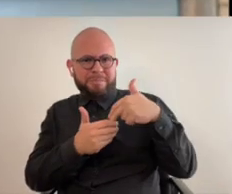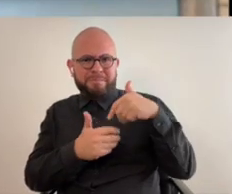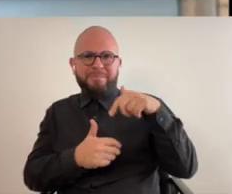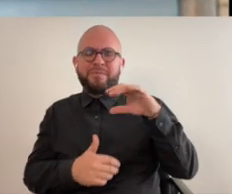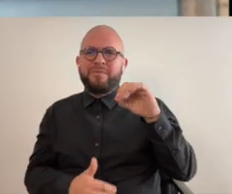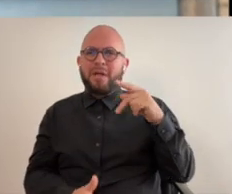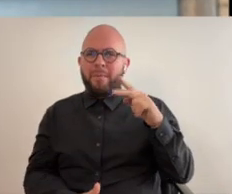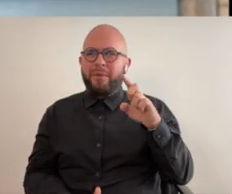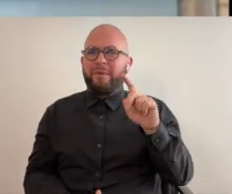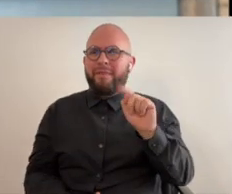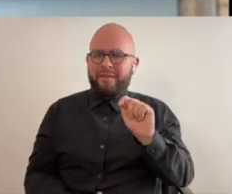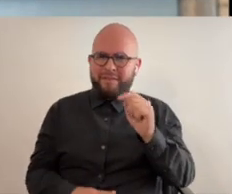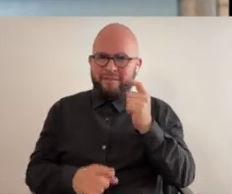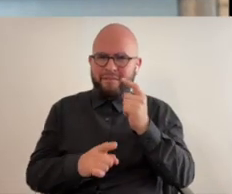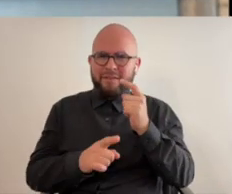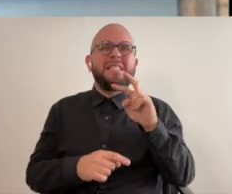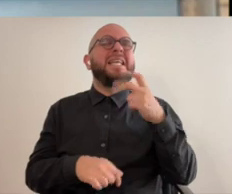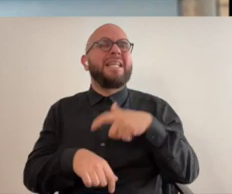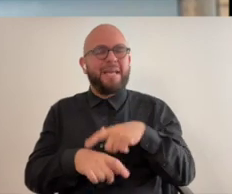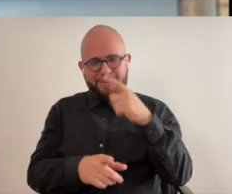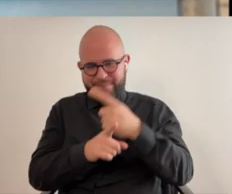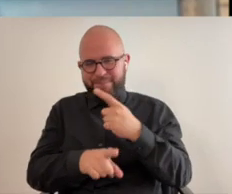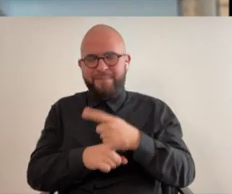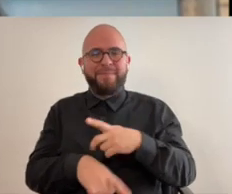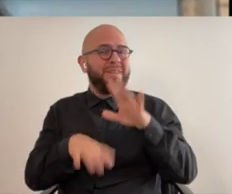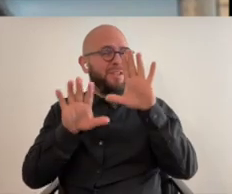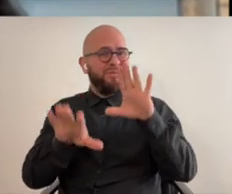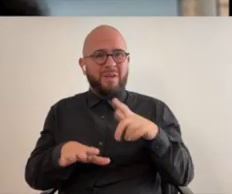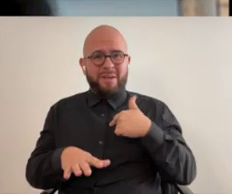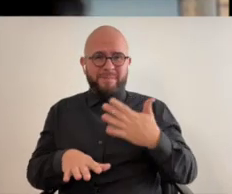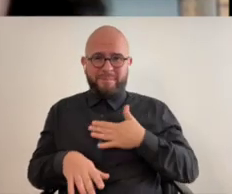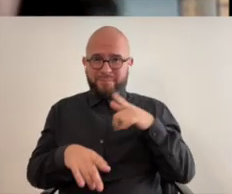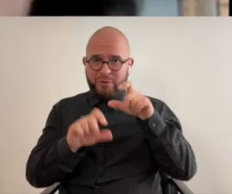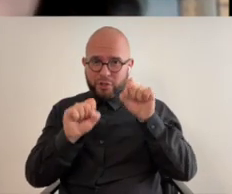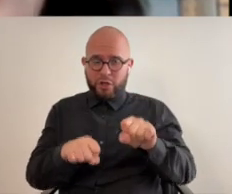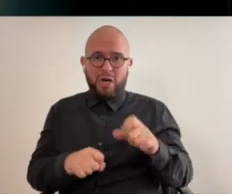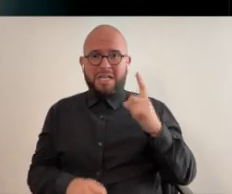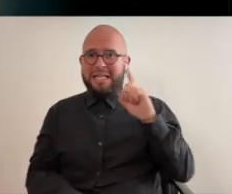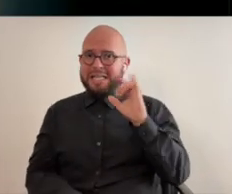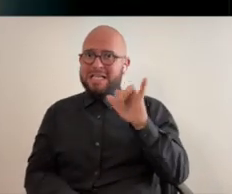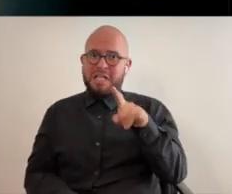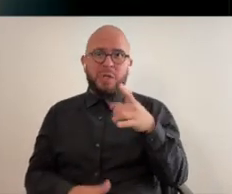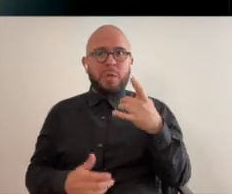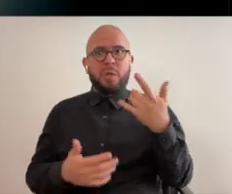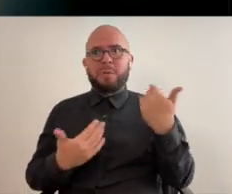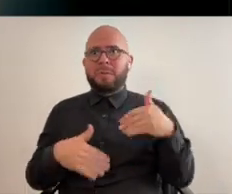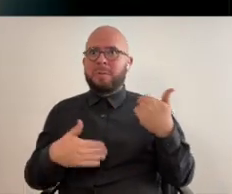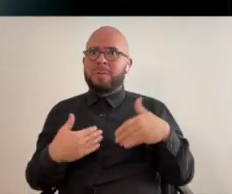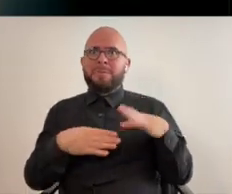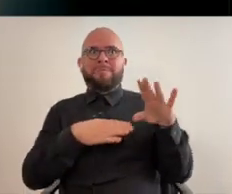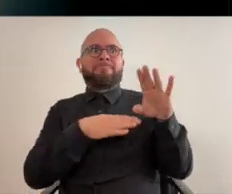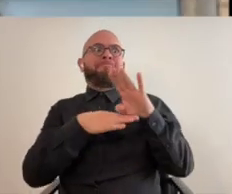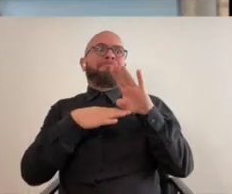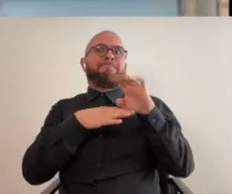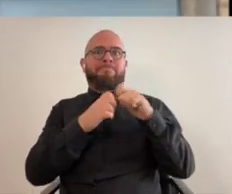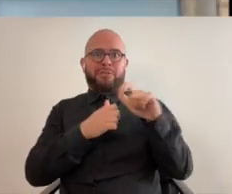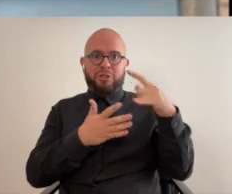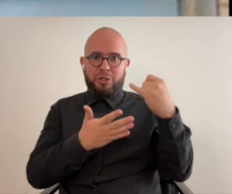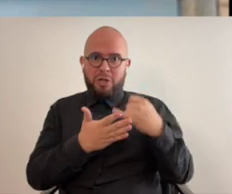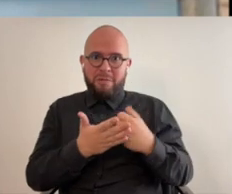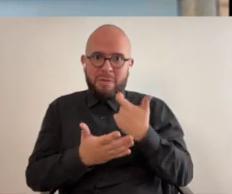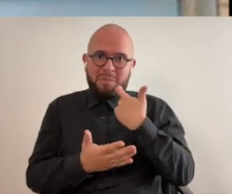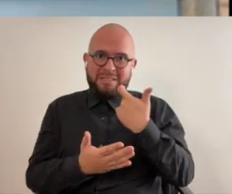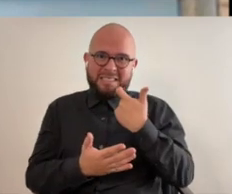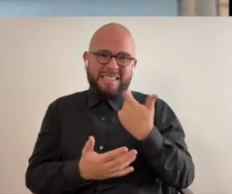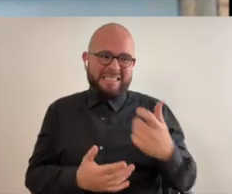the third time that you've been part of opulent the second time is great i'm so glad you were able to it sounds